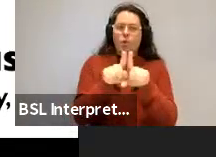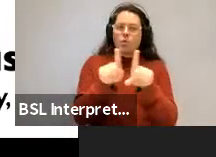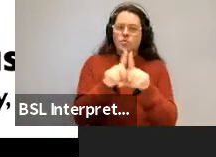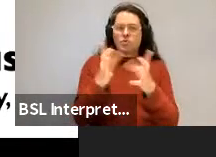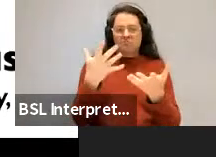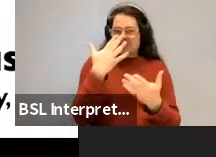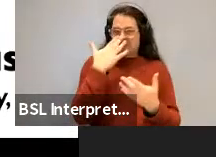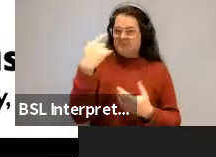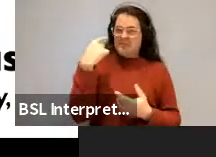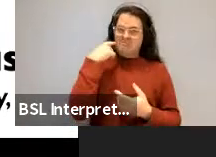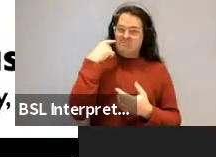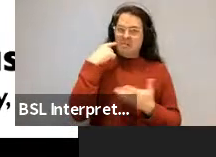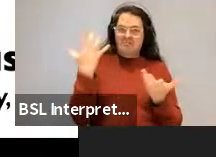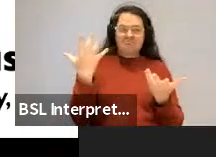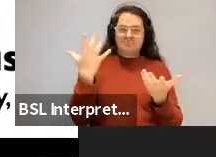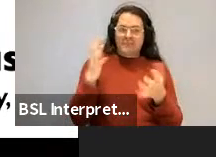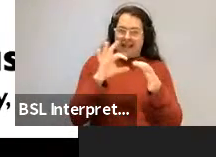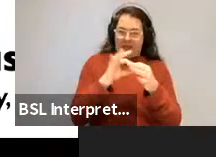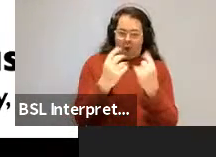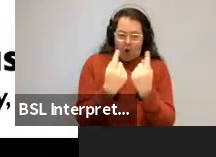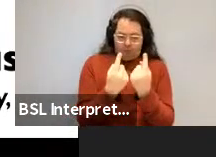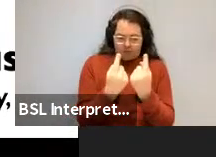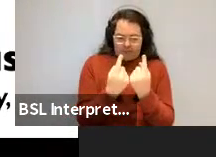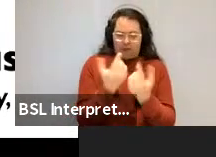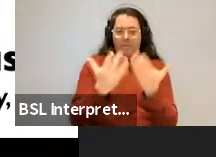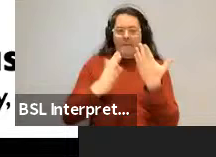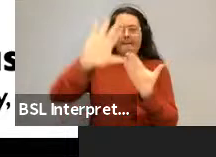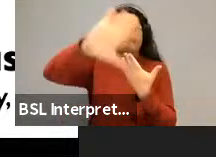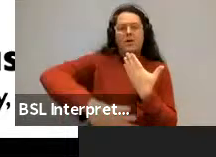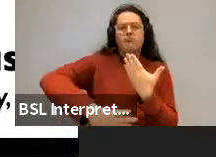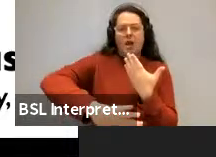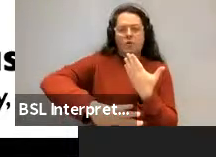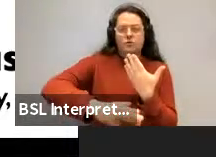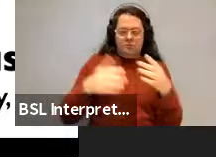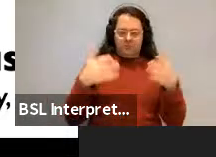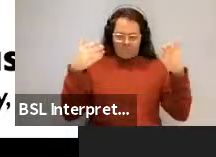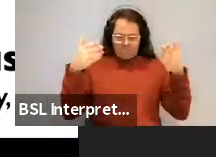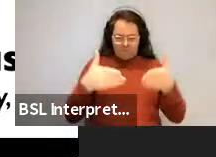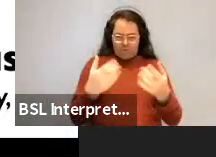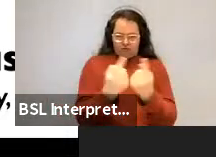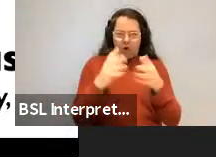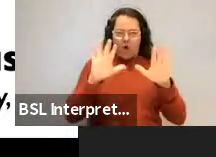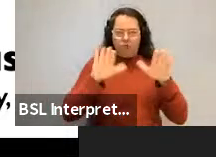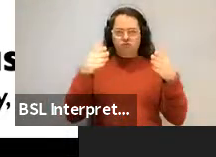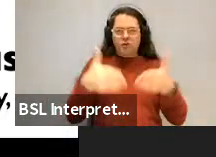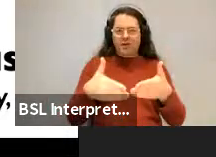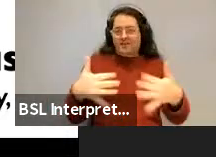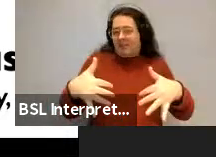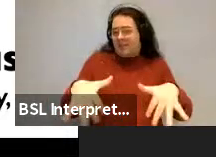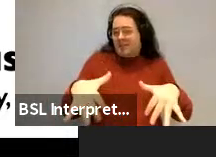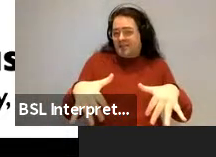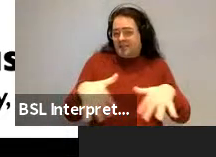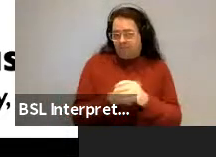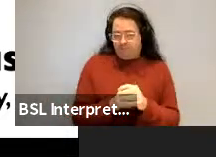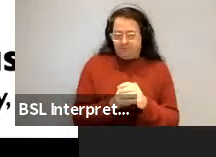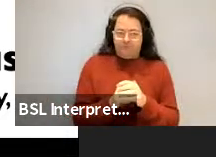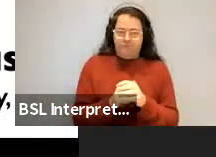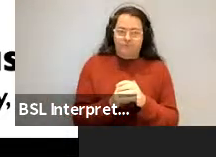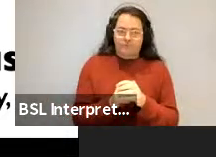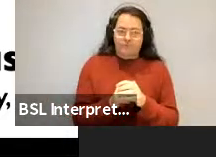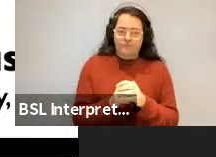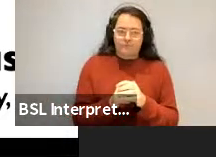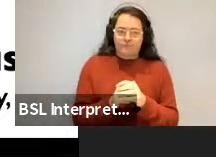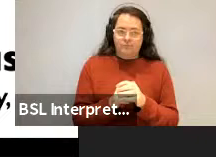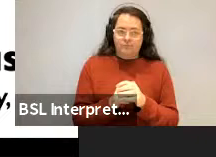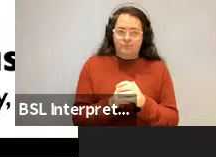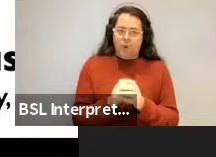for that, which has got to do with objects versus backgrounds. We want to talk about objects as opposed to backgrounds. I haven't told you why it is maybe